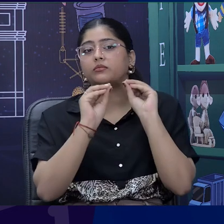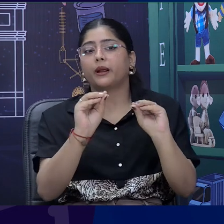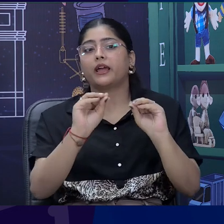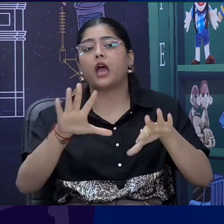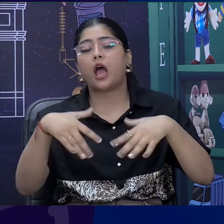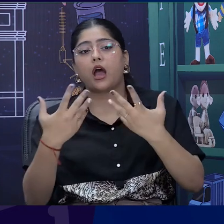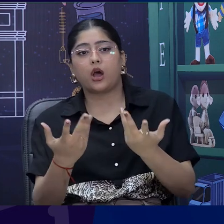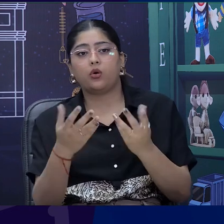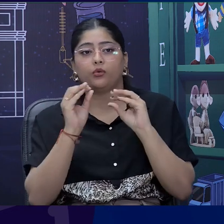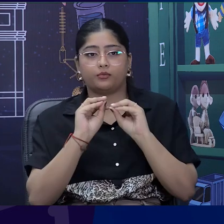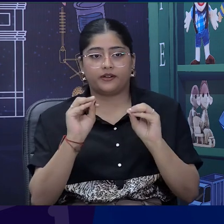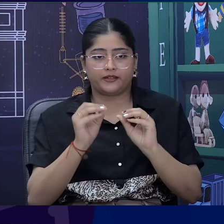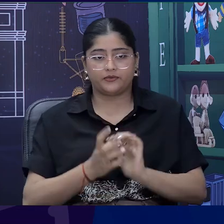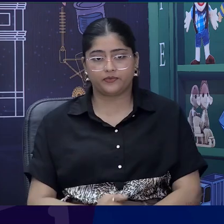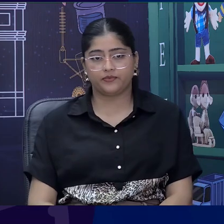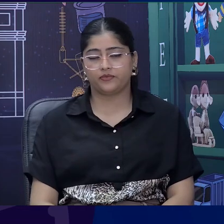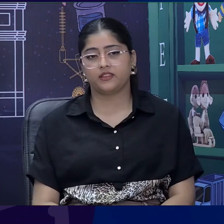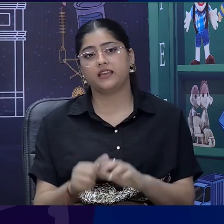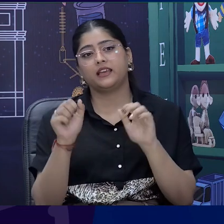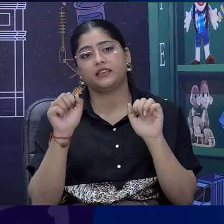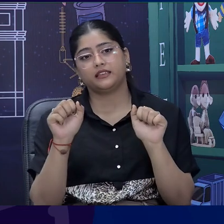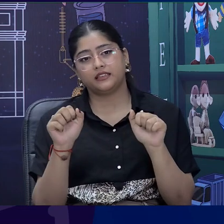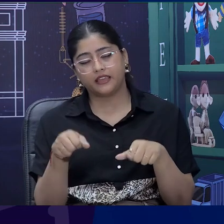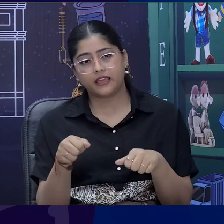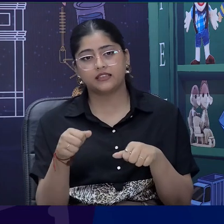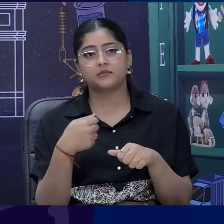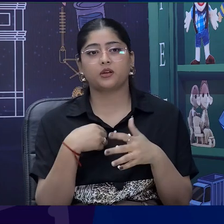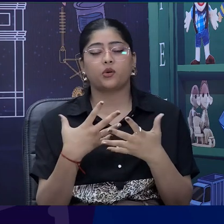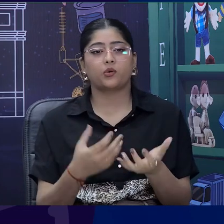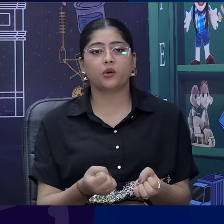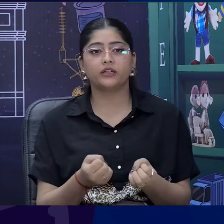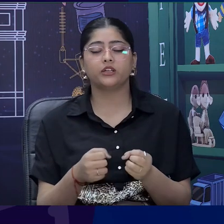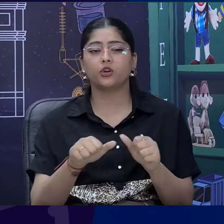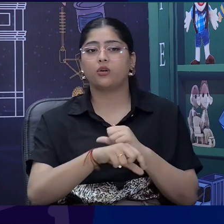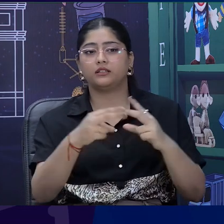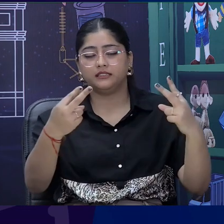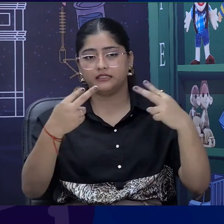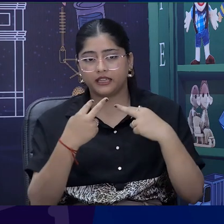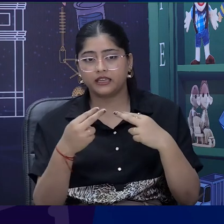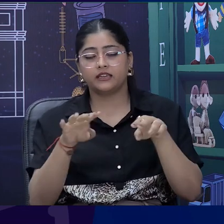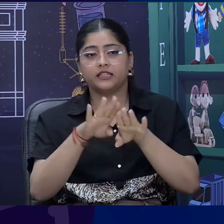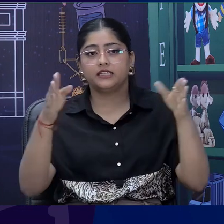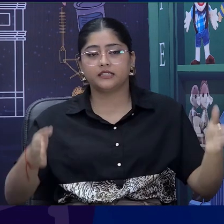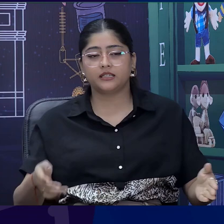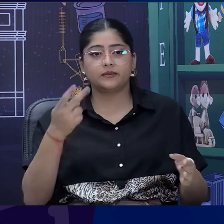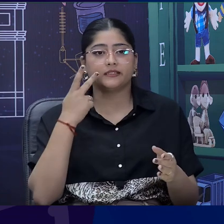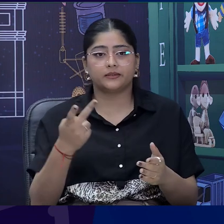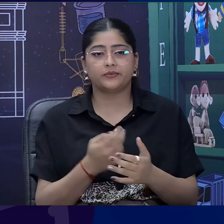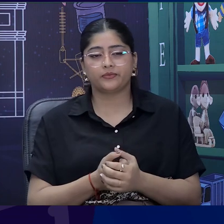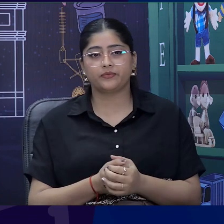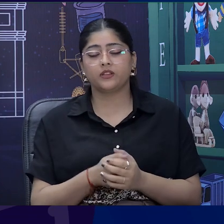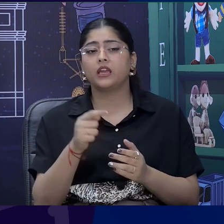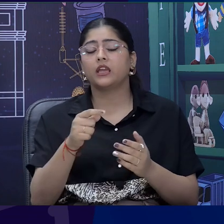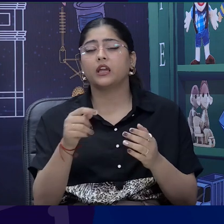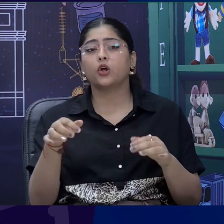So, let us see. I would like you to focus on my table. So, this is a naughty boy